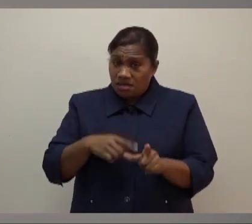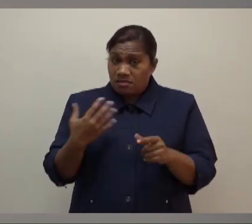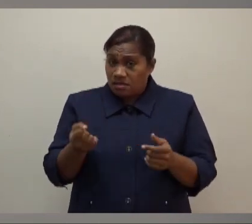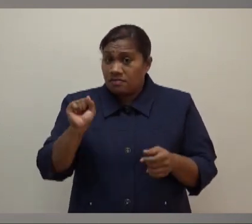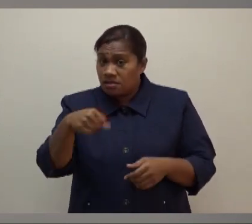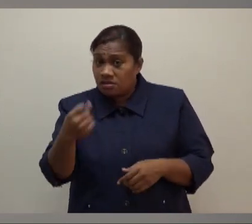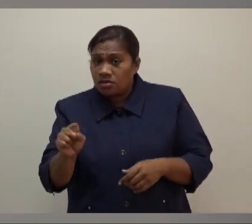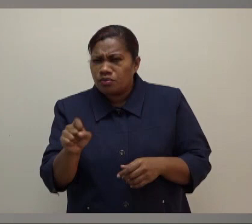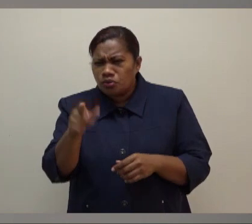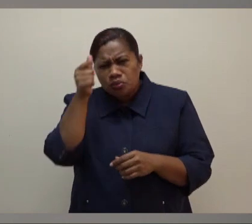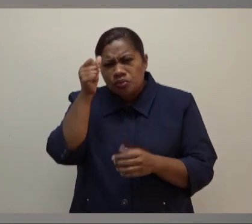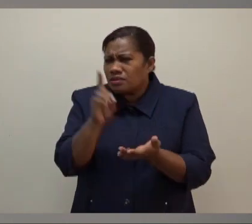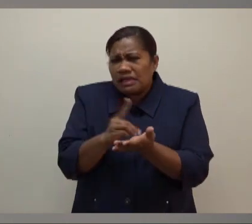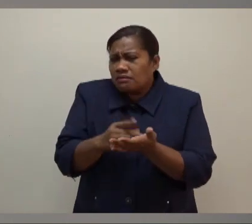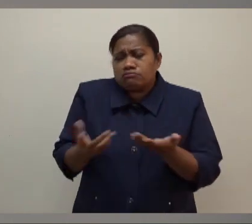when the dates might be?